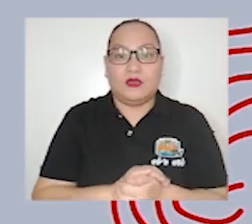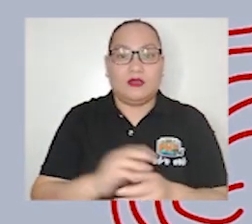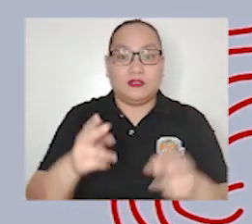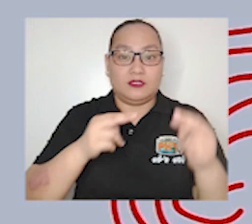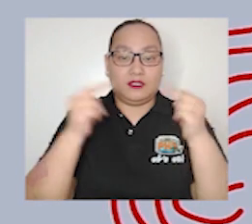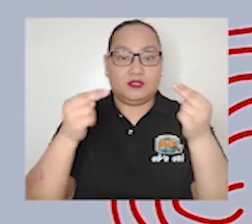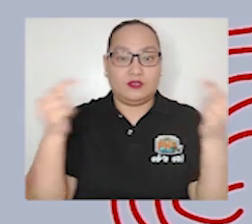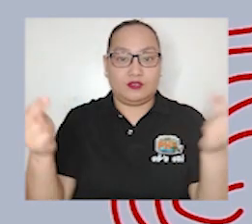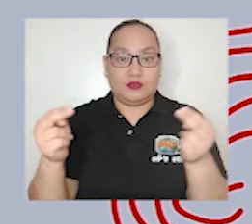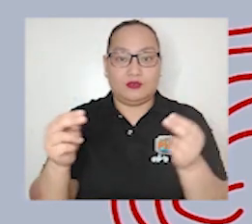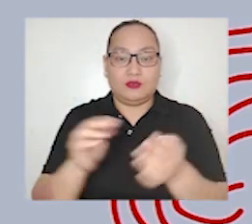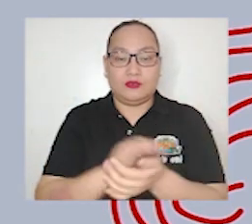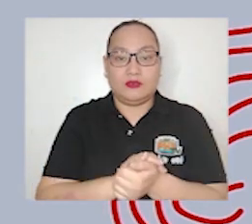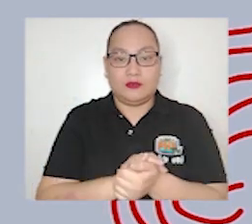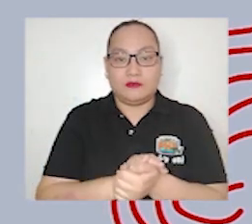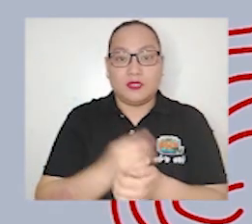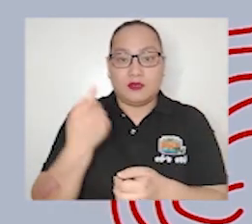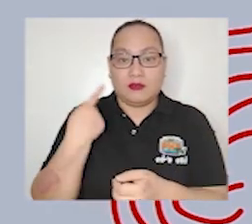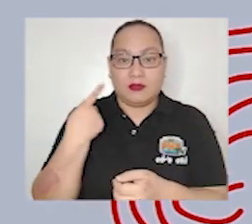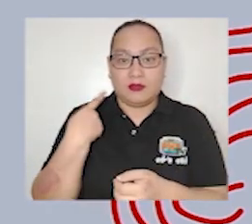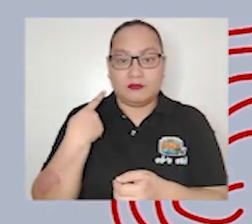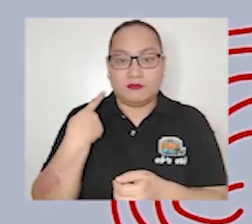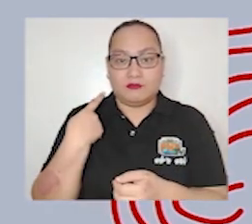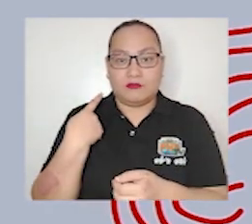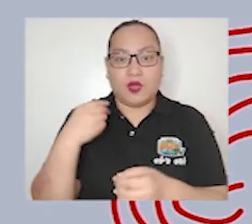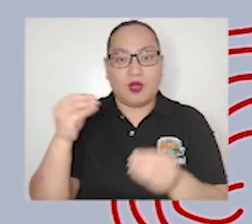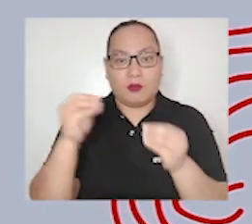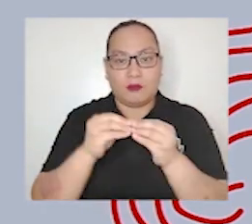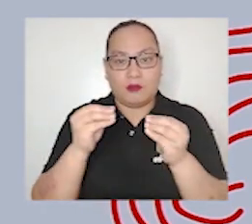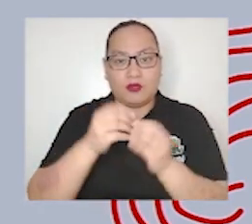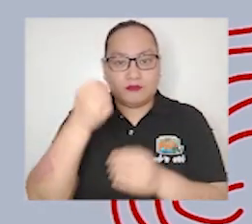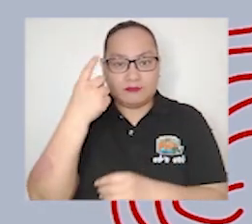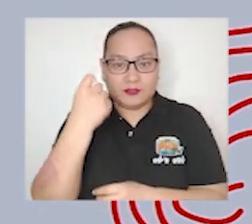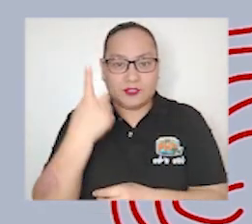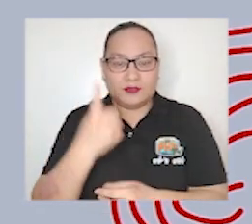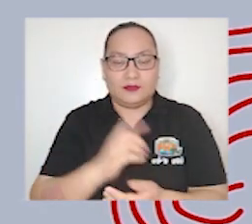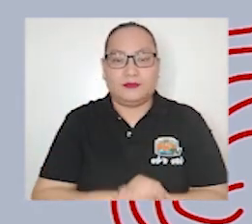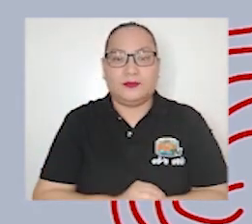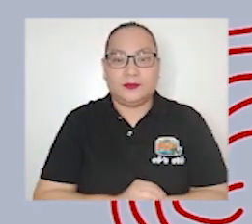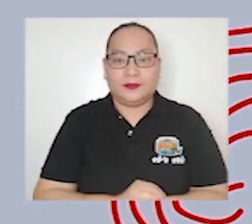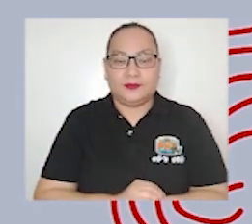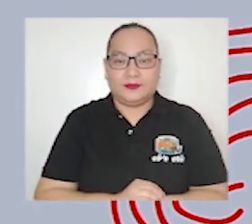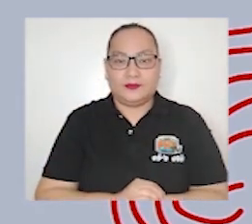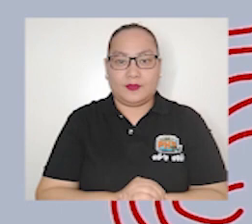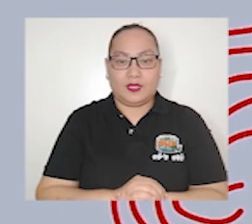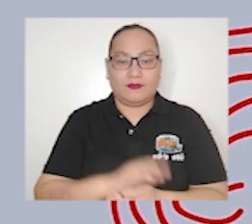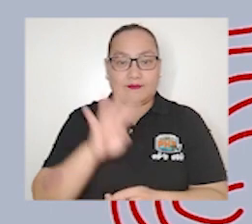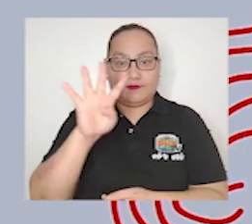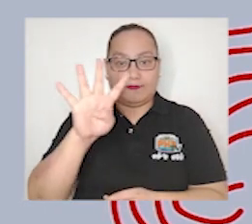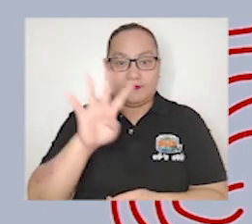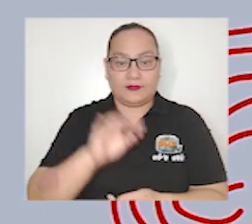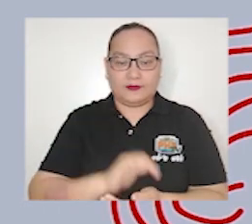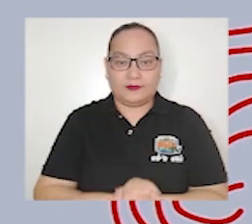news that make this much more comprehensible fourth